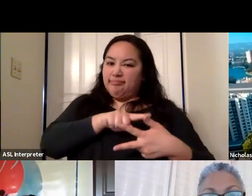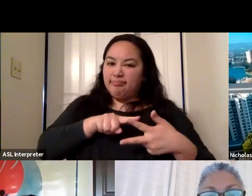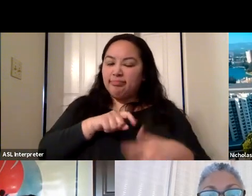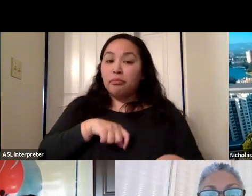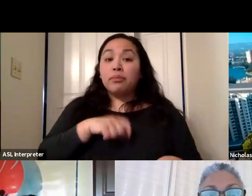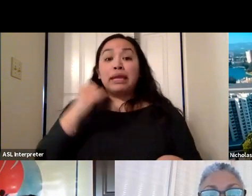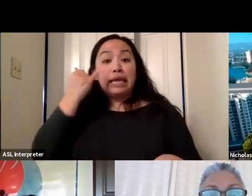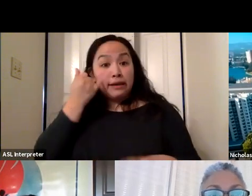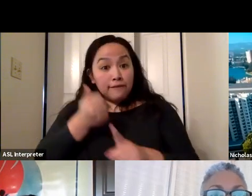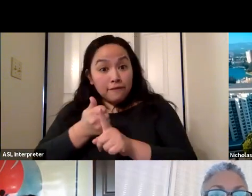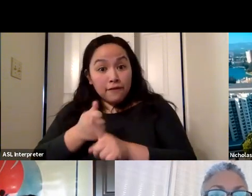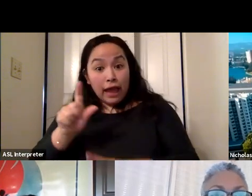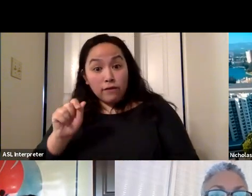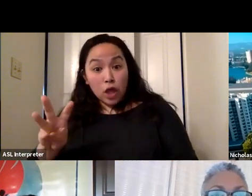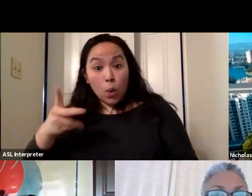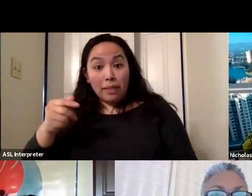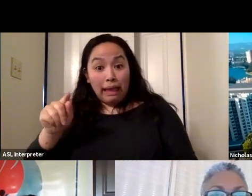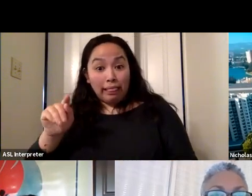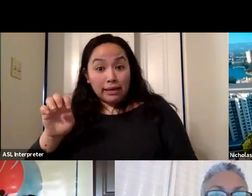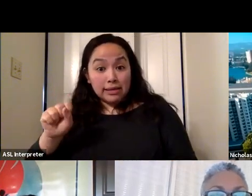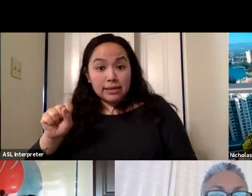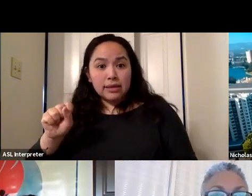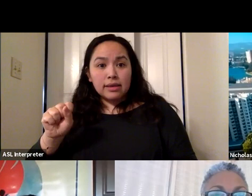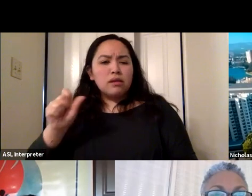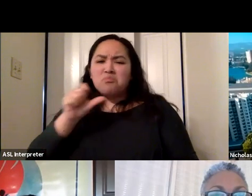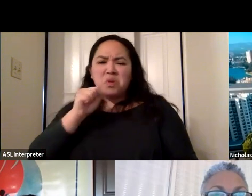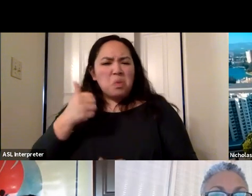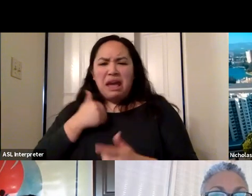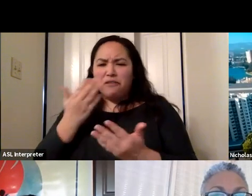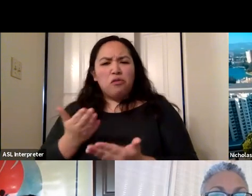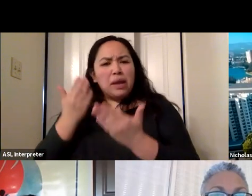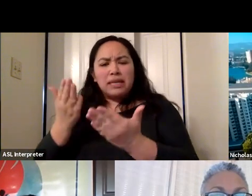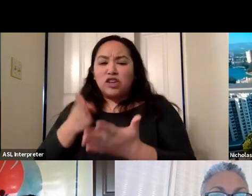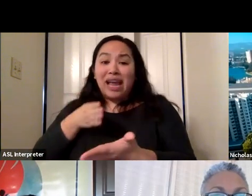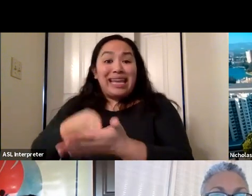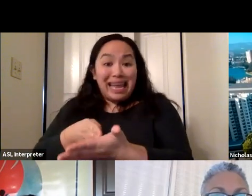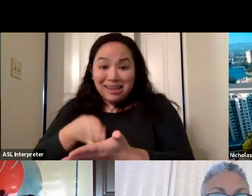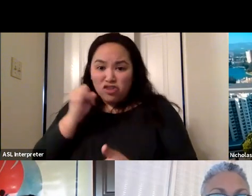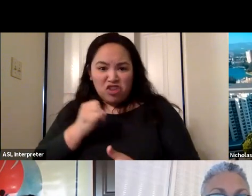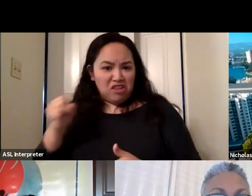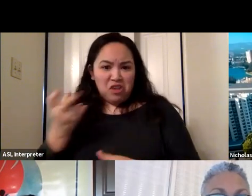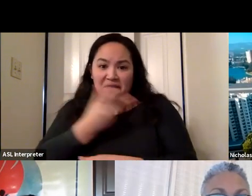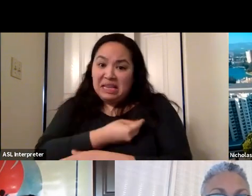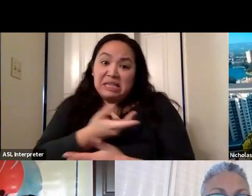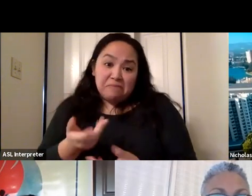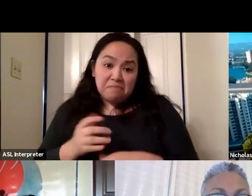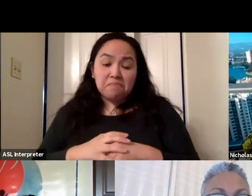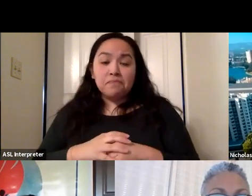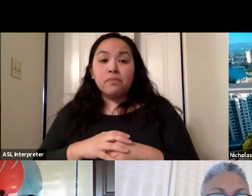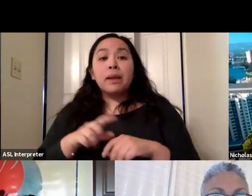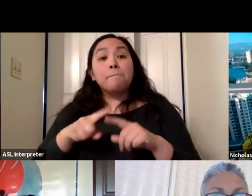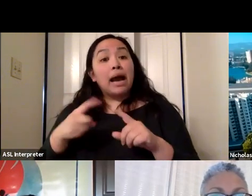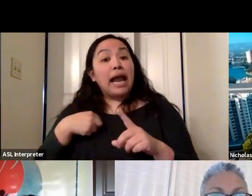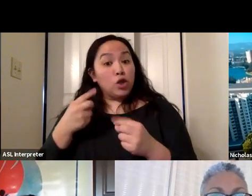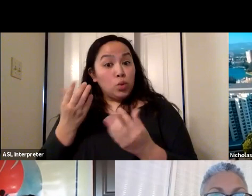platelets. There isn't a recommendation against the Johnson and Johnson vaccine at this time. But I do suggest that